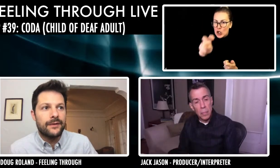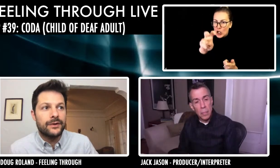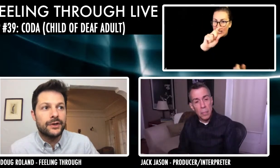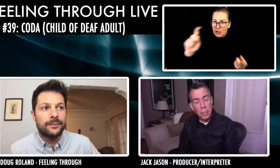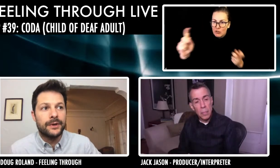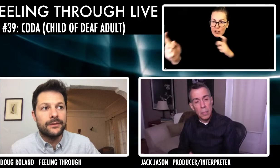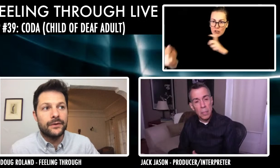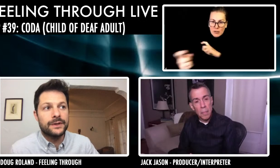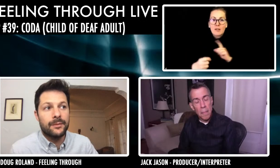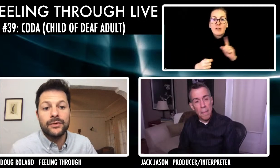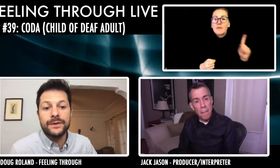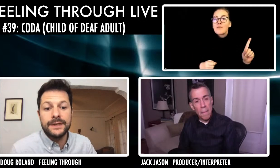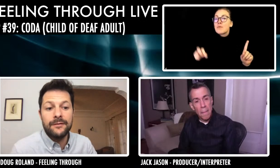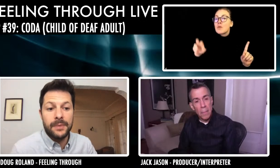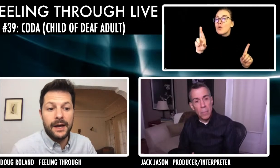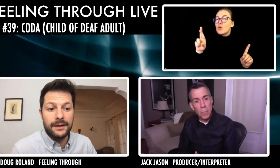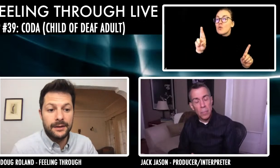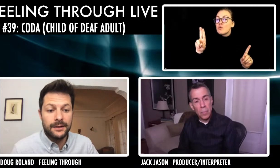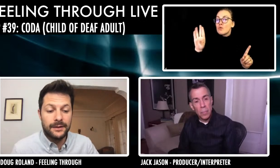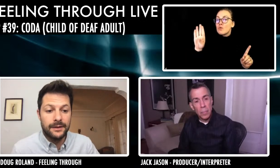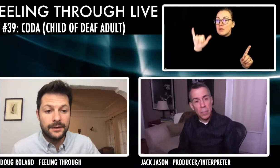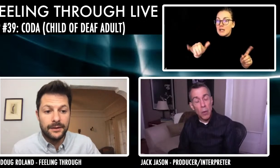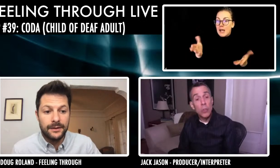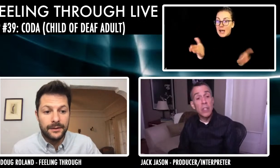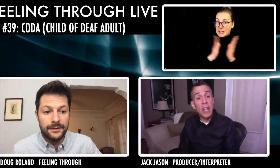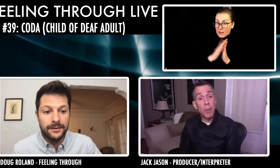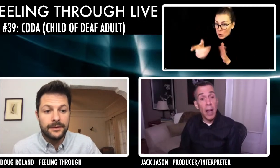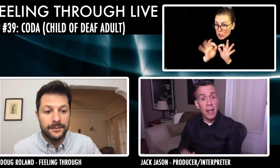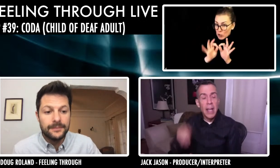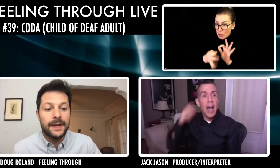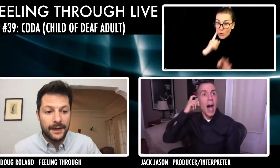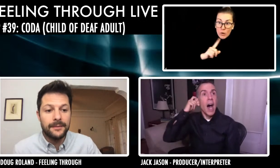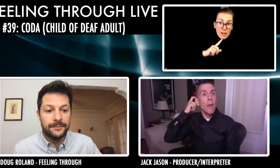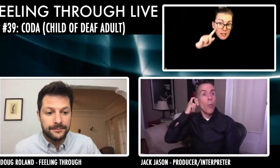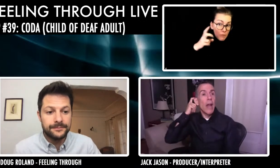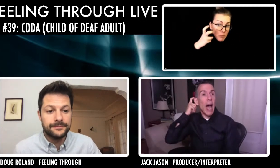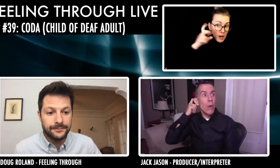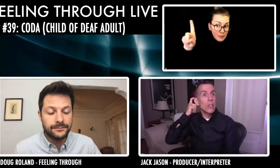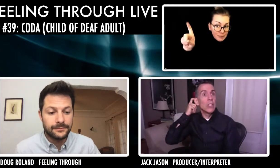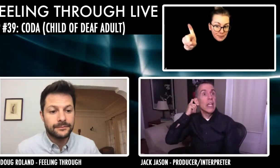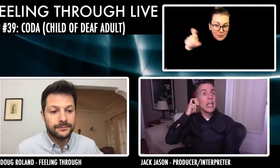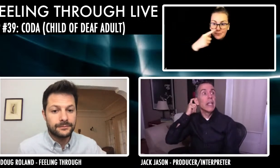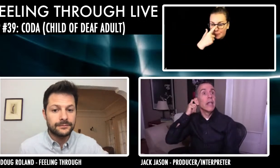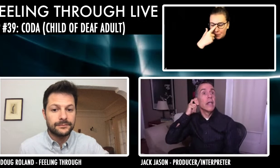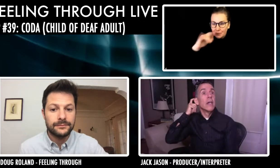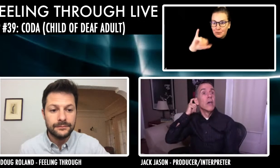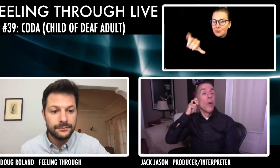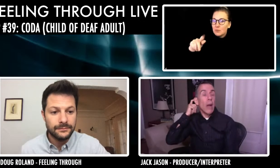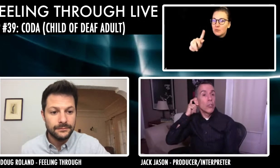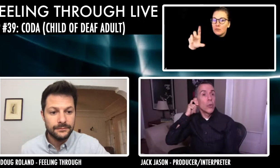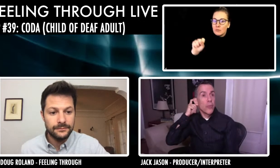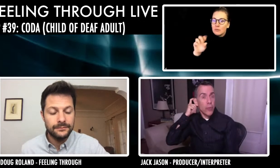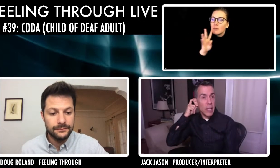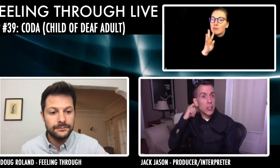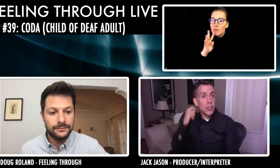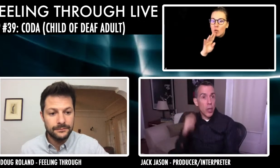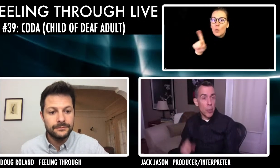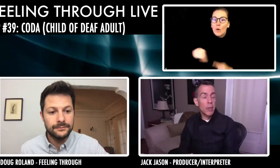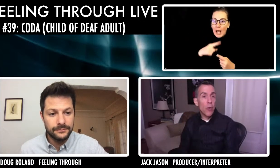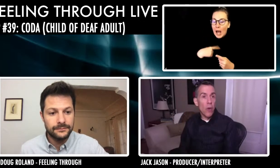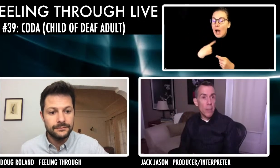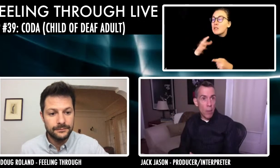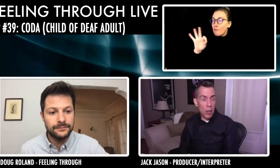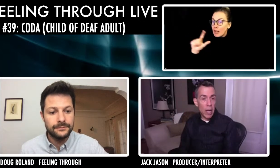if you've ever interpreted for someone who's deaf blind, who's deaf blind. Um, when I was in, when I was doing freelance